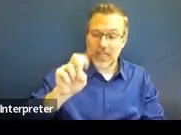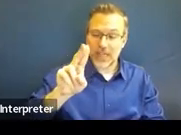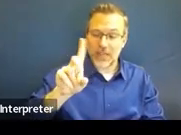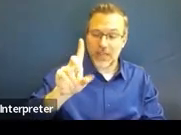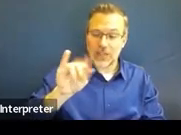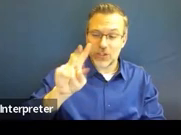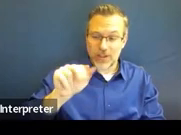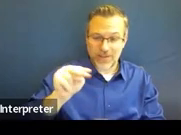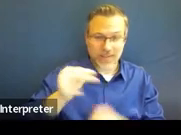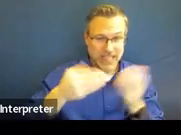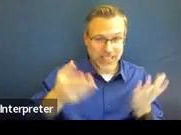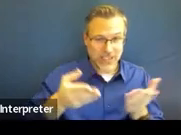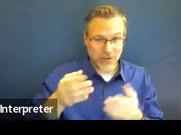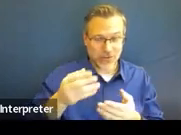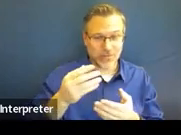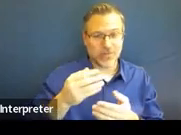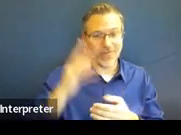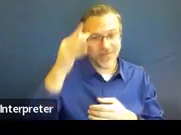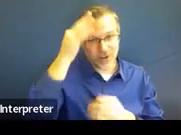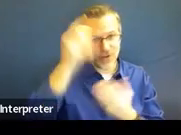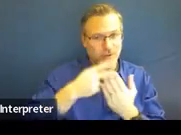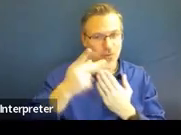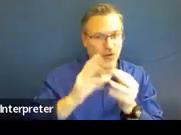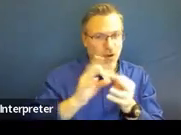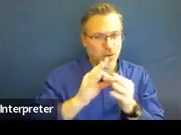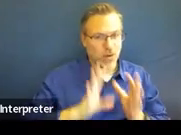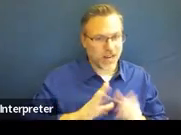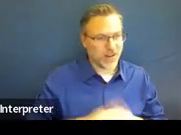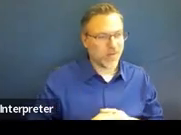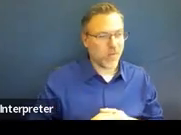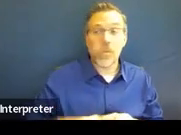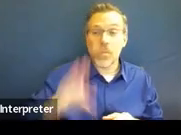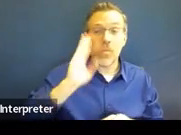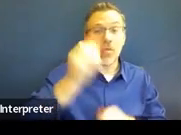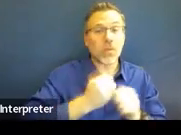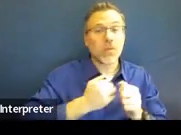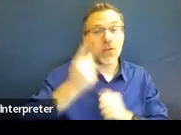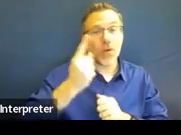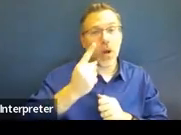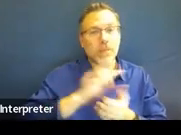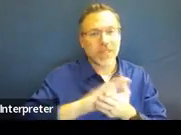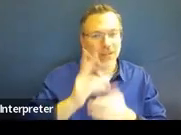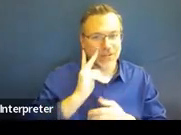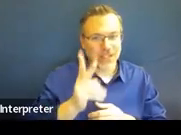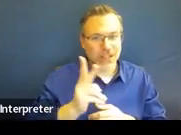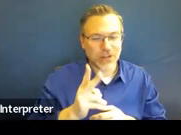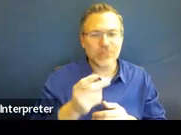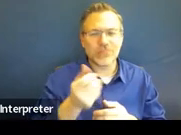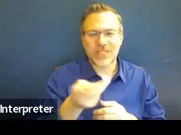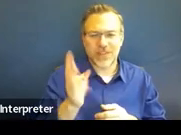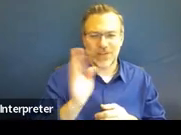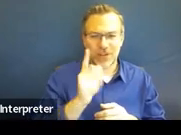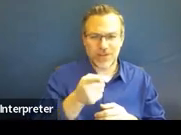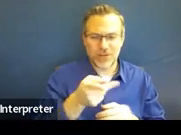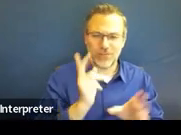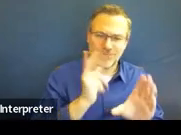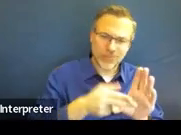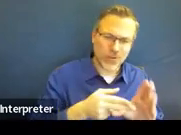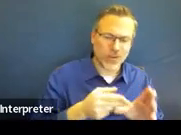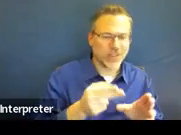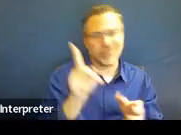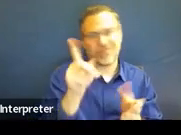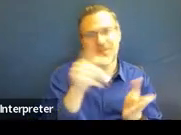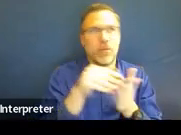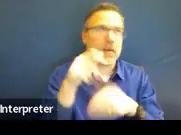Hi, everyone. Nice to see so many of you. For those of you who've joined us a million times before, I apologize that you hear the same